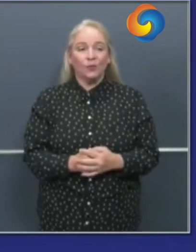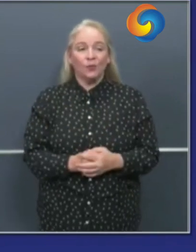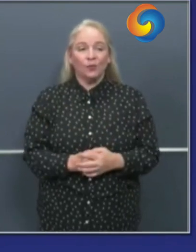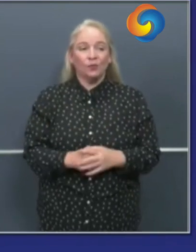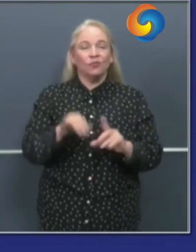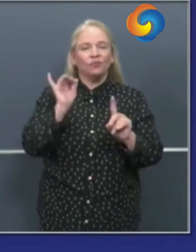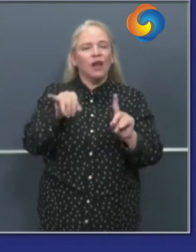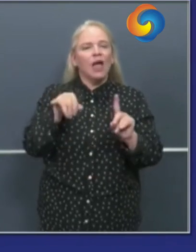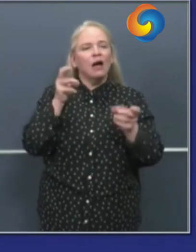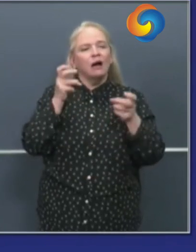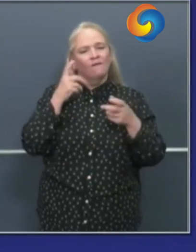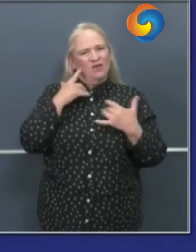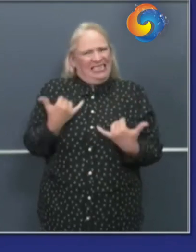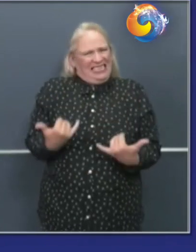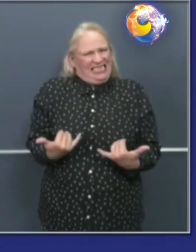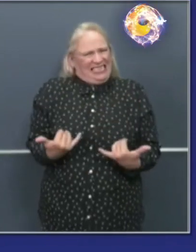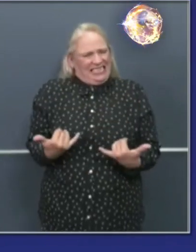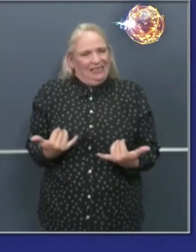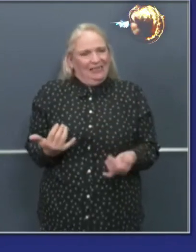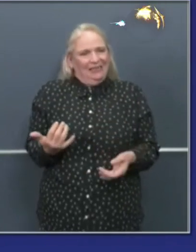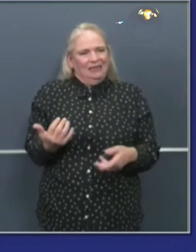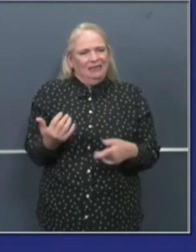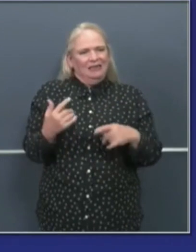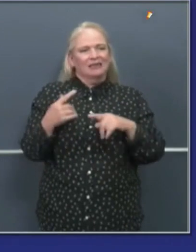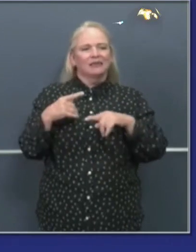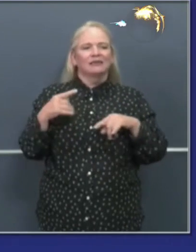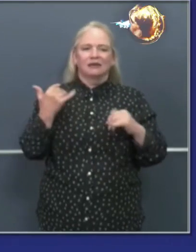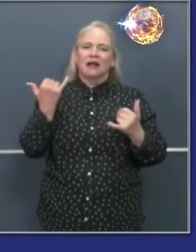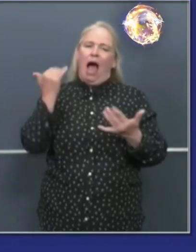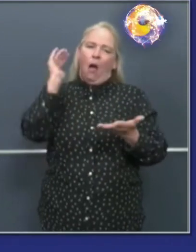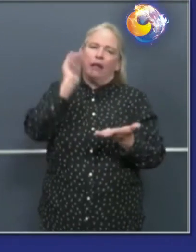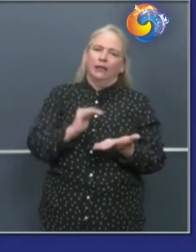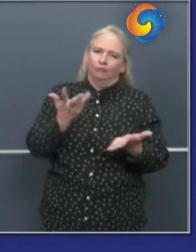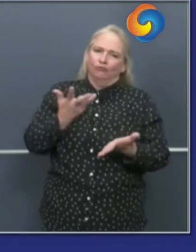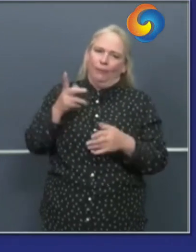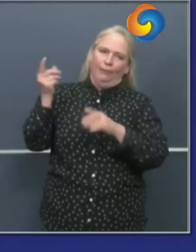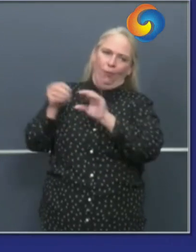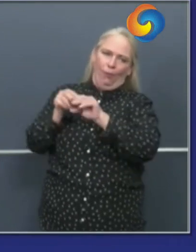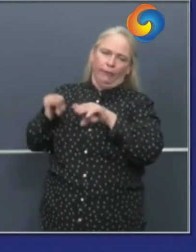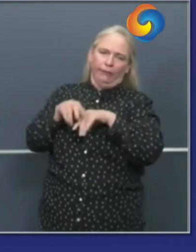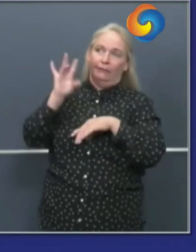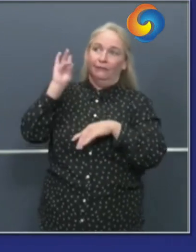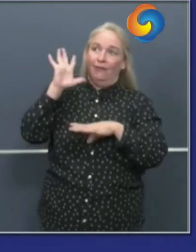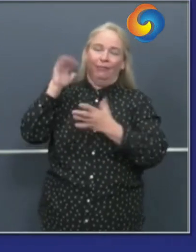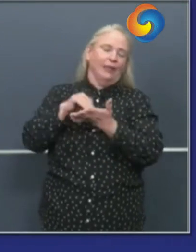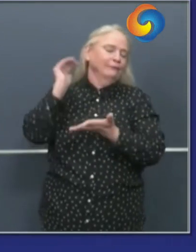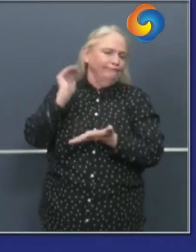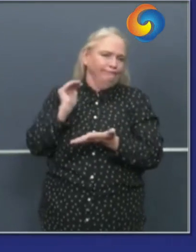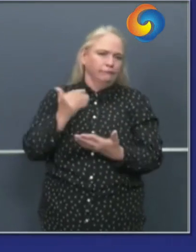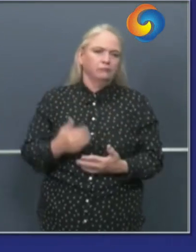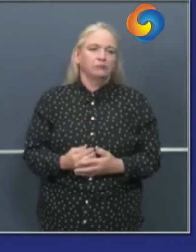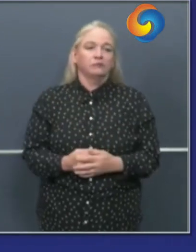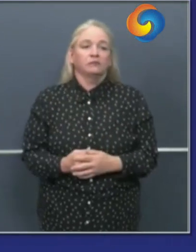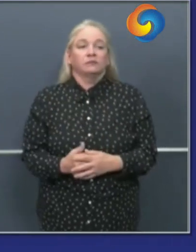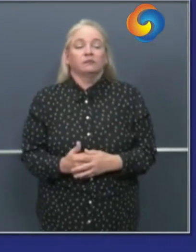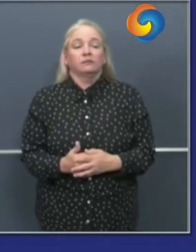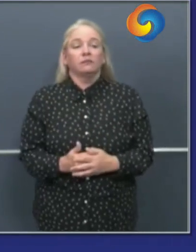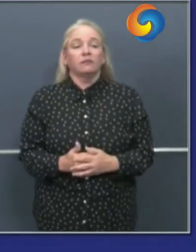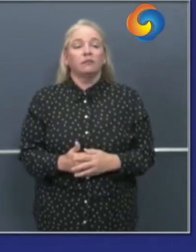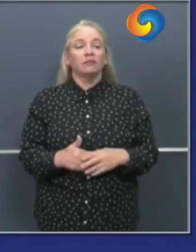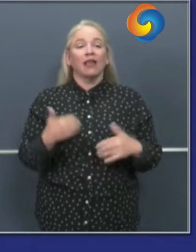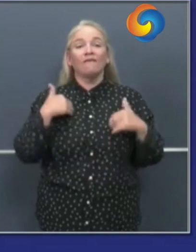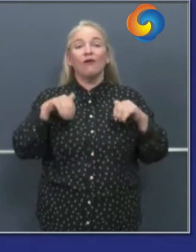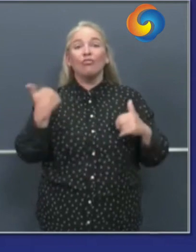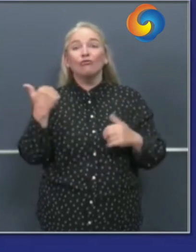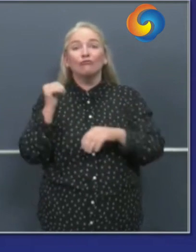existing capacity it a little less today we'll get to that in a moment we had no established alternative care sites meaning we didn't